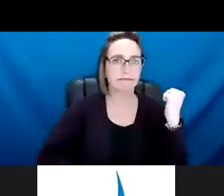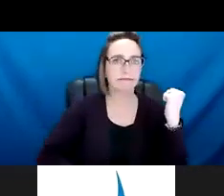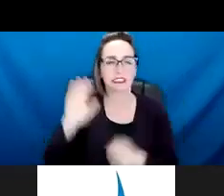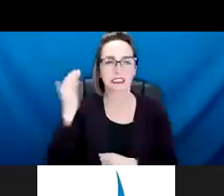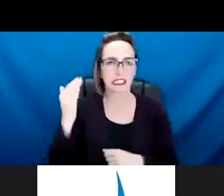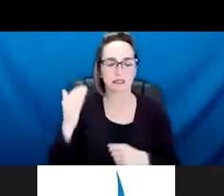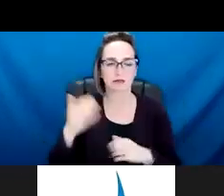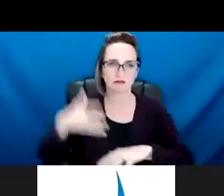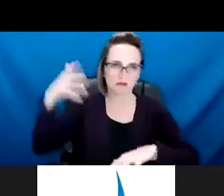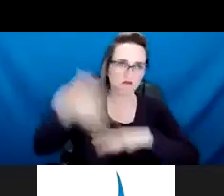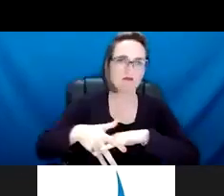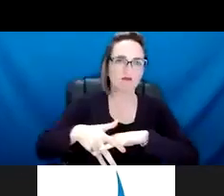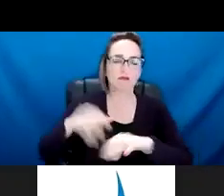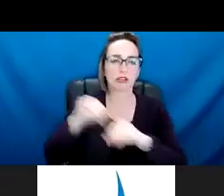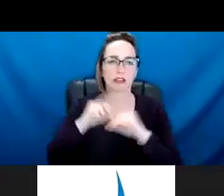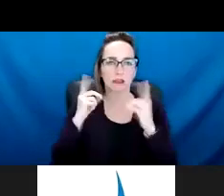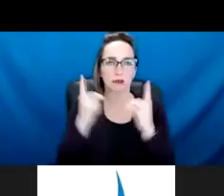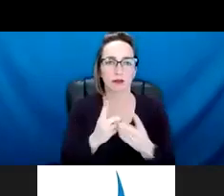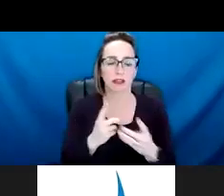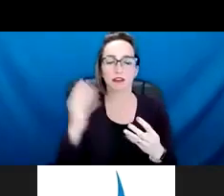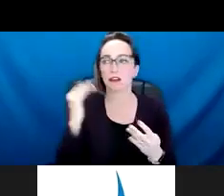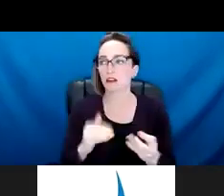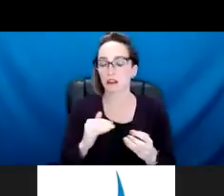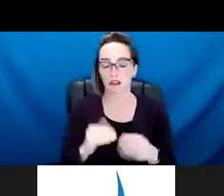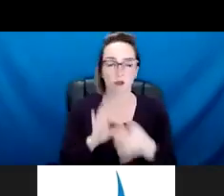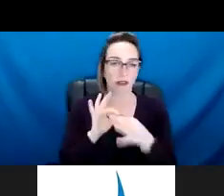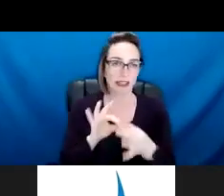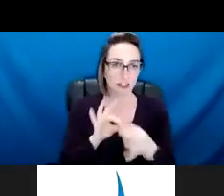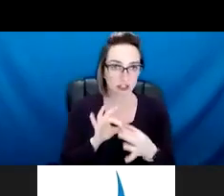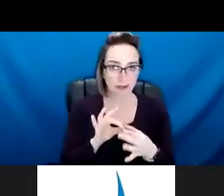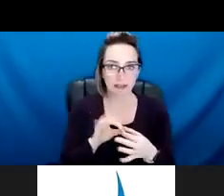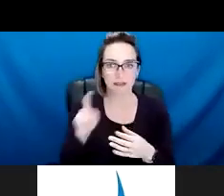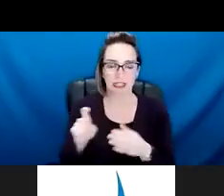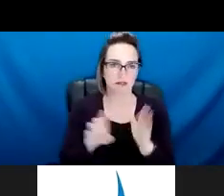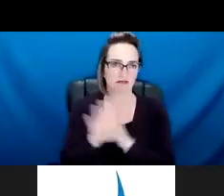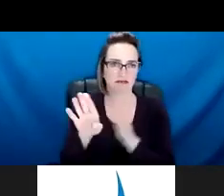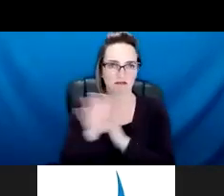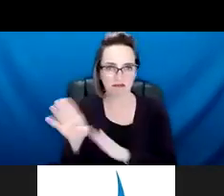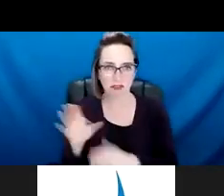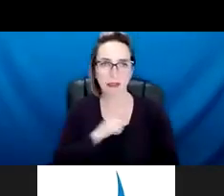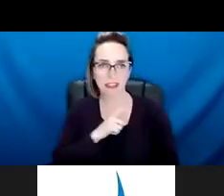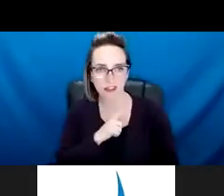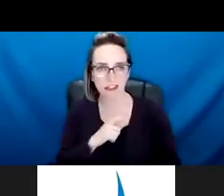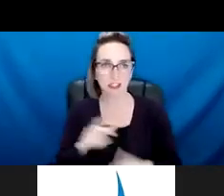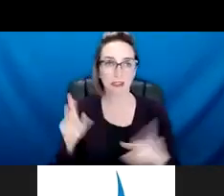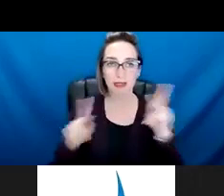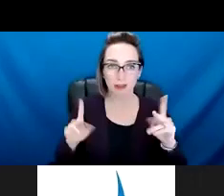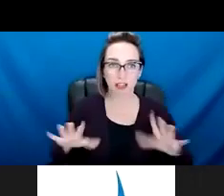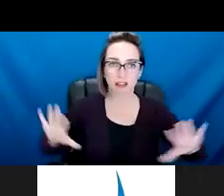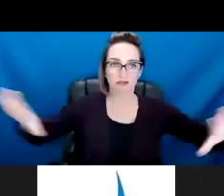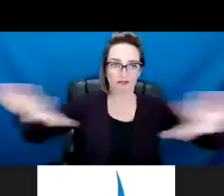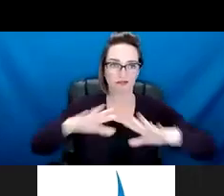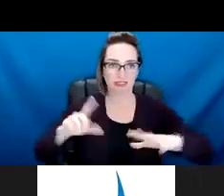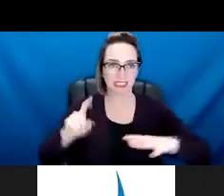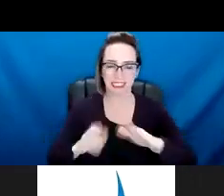relationship building, um, officers, police leadership, and others in communities, in the community safety system. And